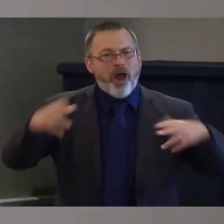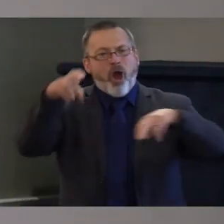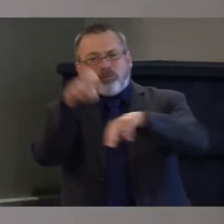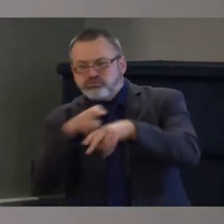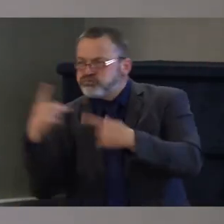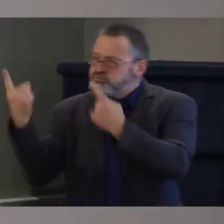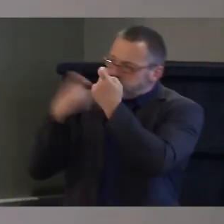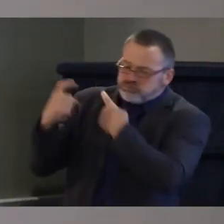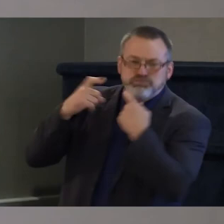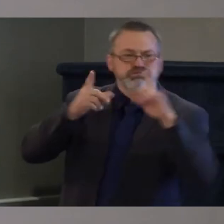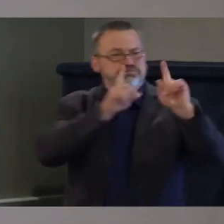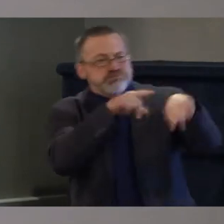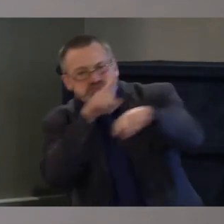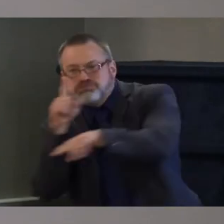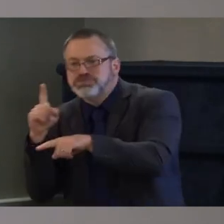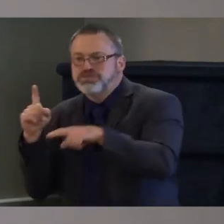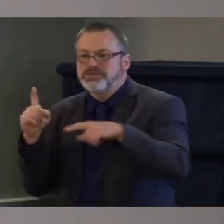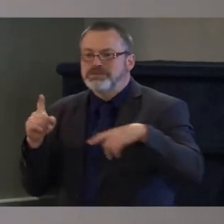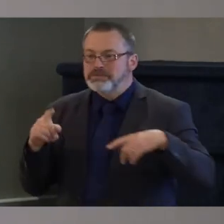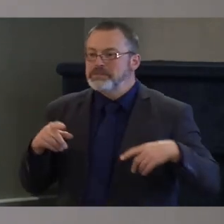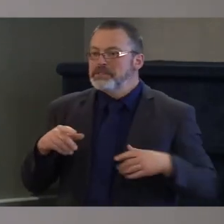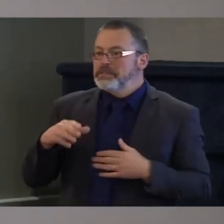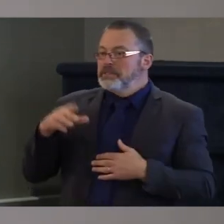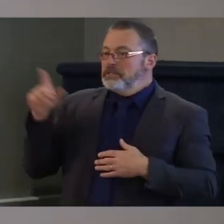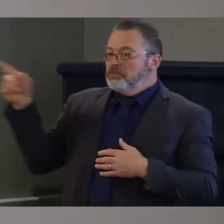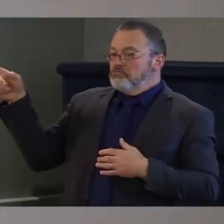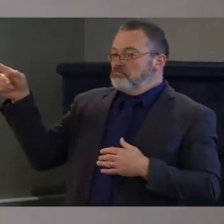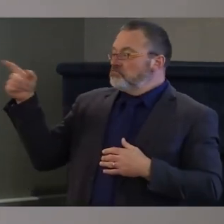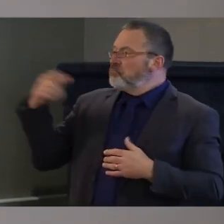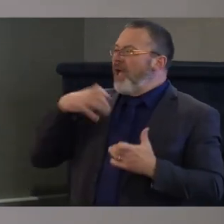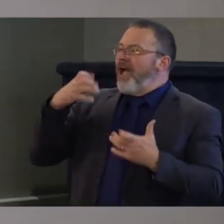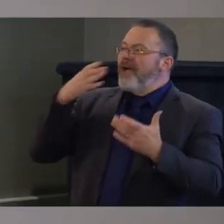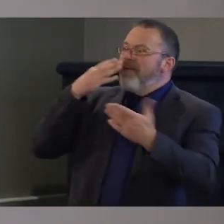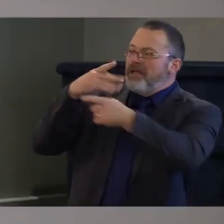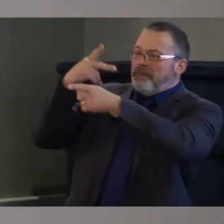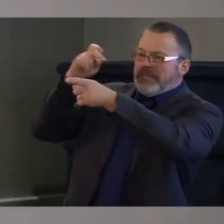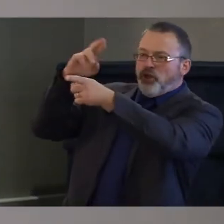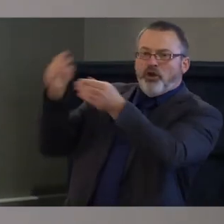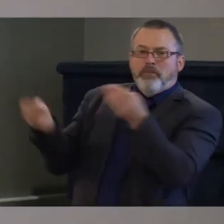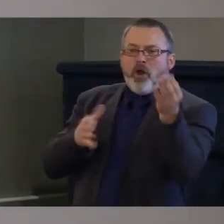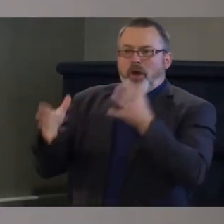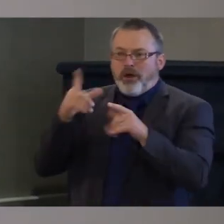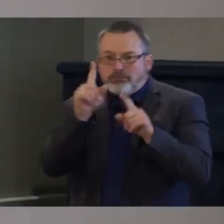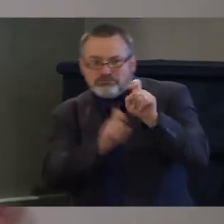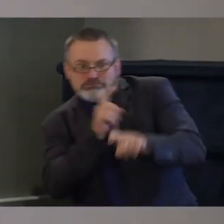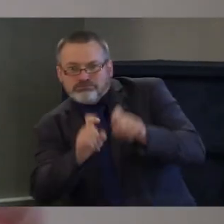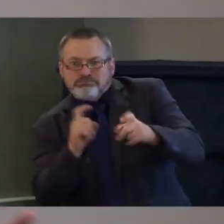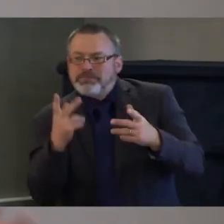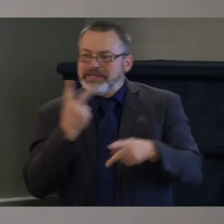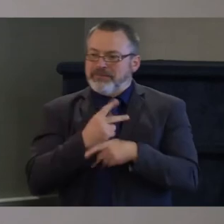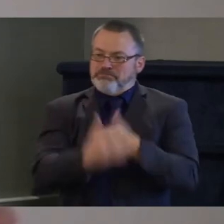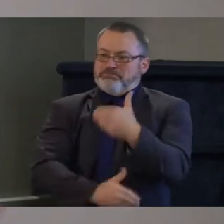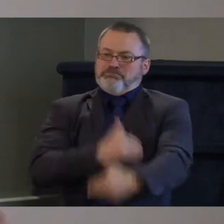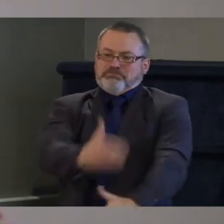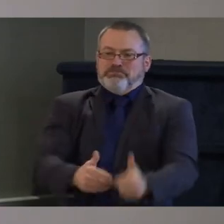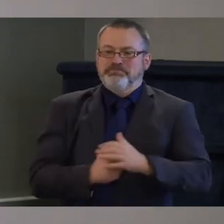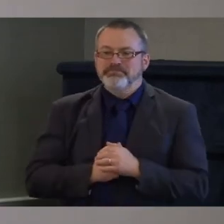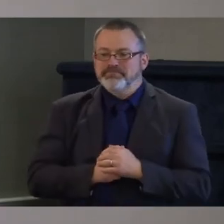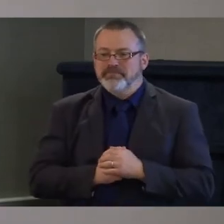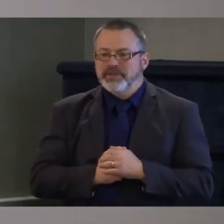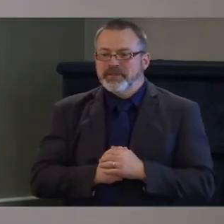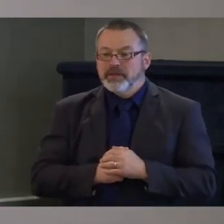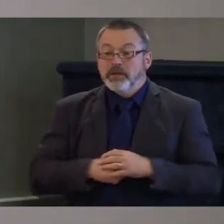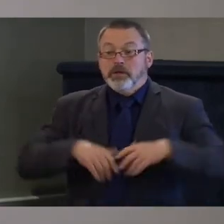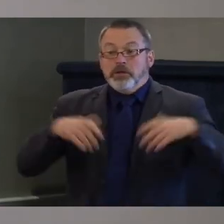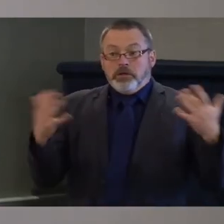moderator peter hirsfeld and we are going to take we're pretty well on time